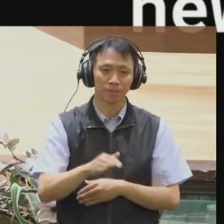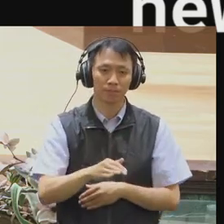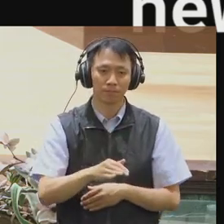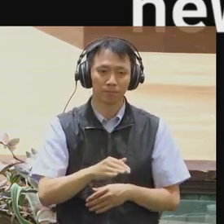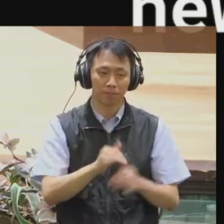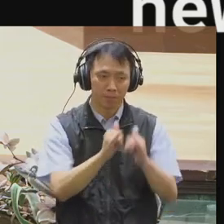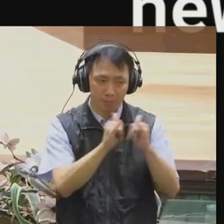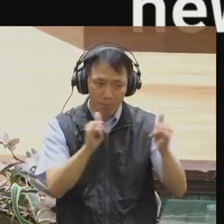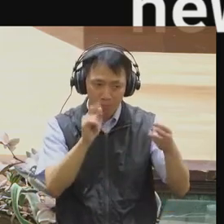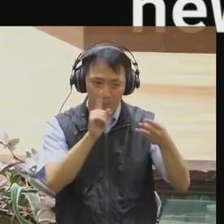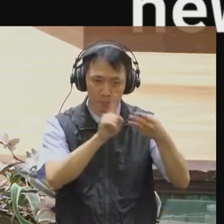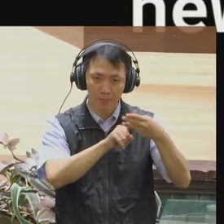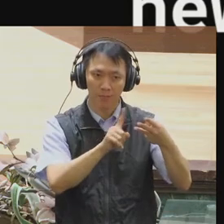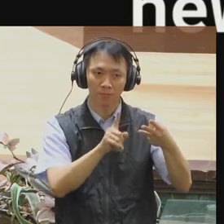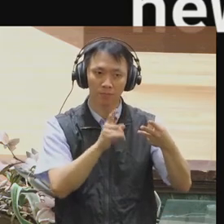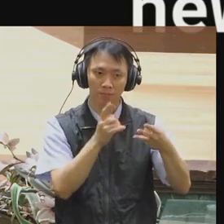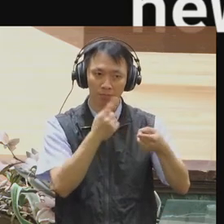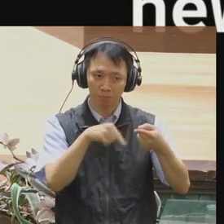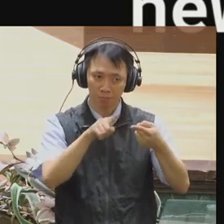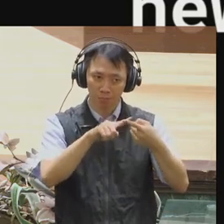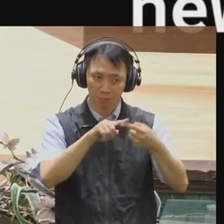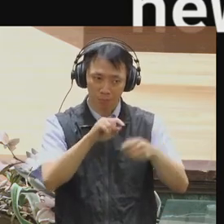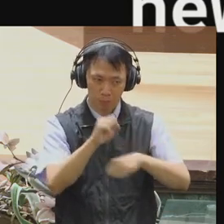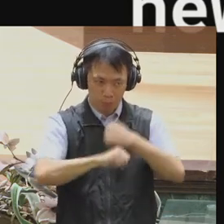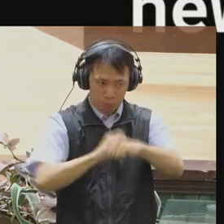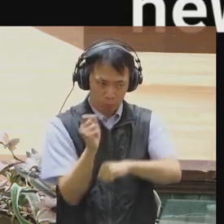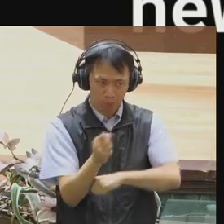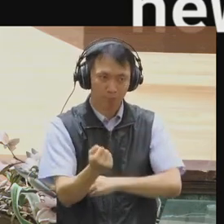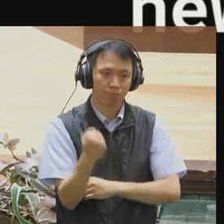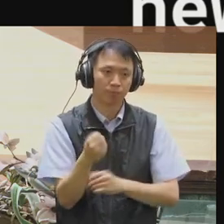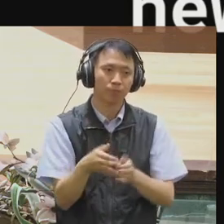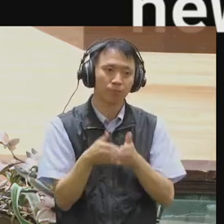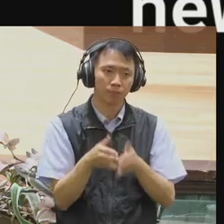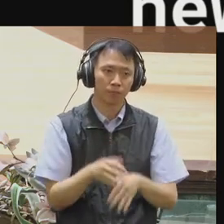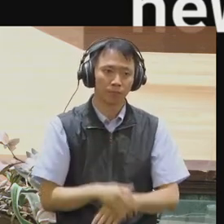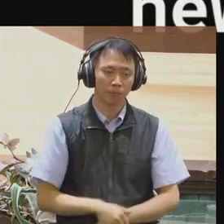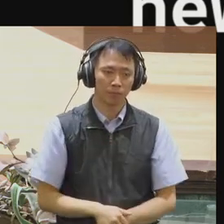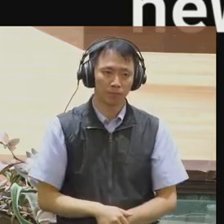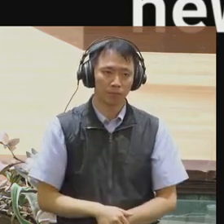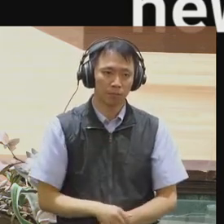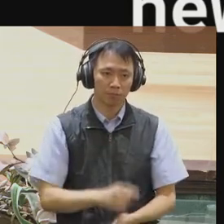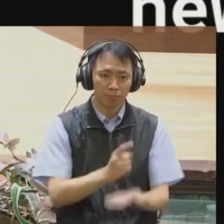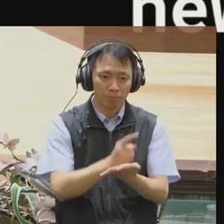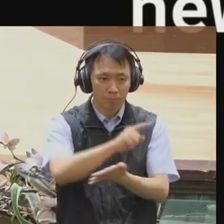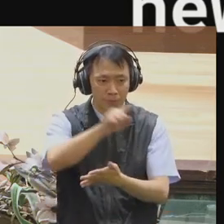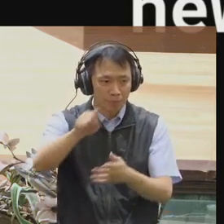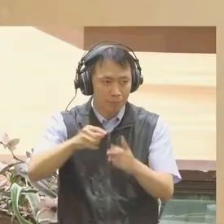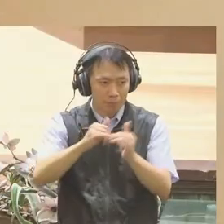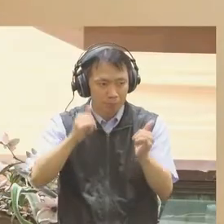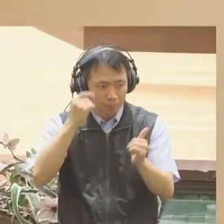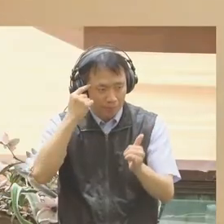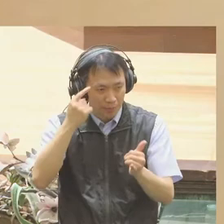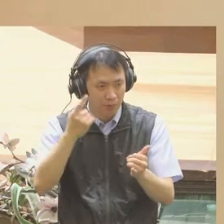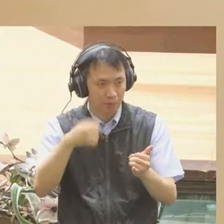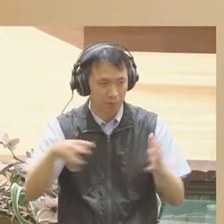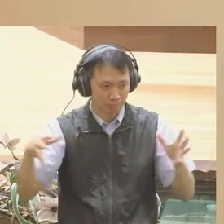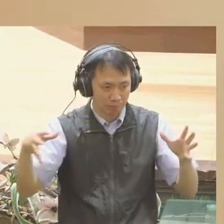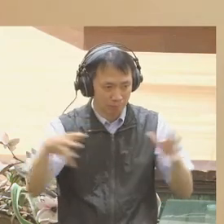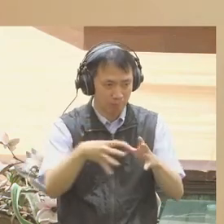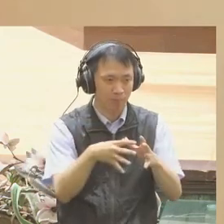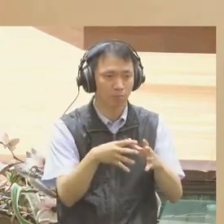and integrating qualitative signals from the population at scale to avoid polarized deadlock. Systems of representative